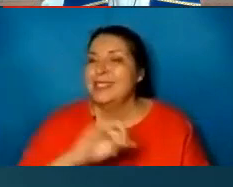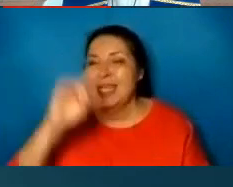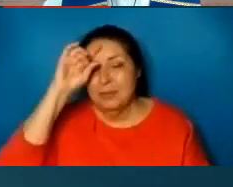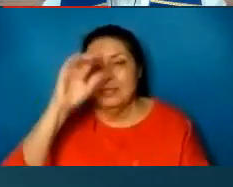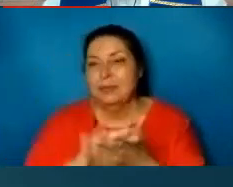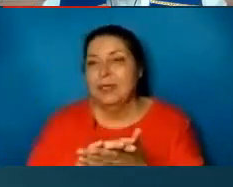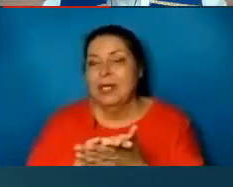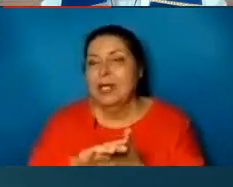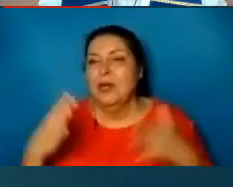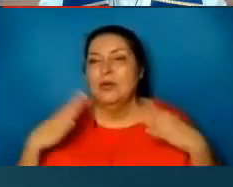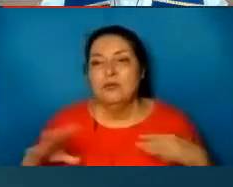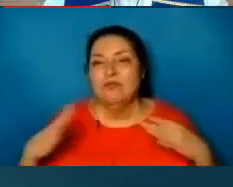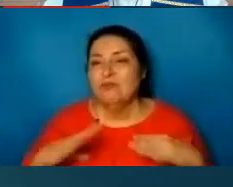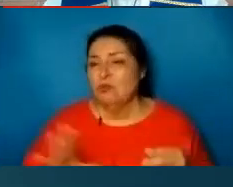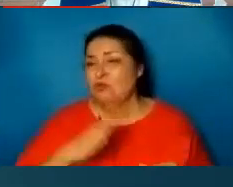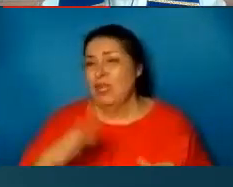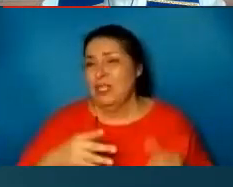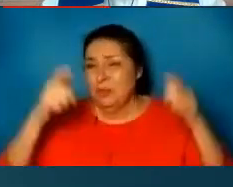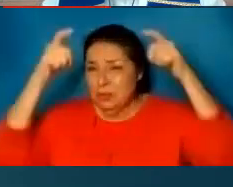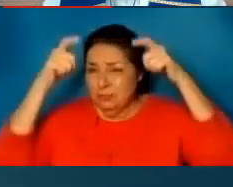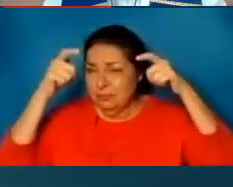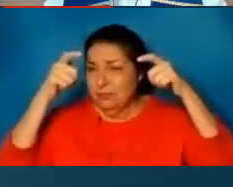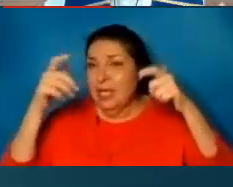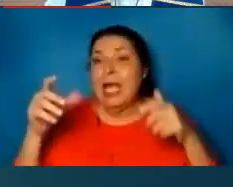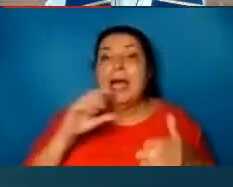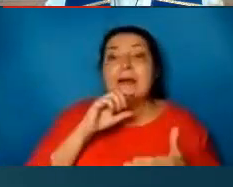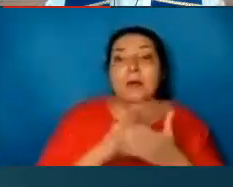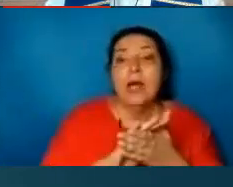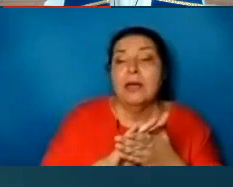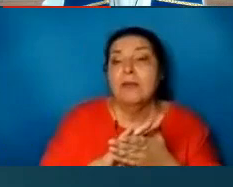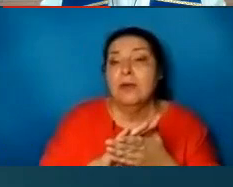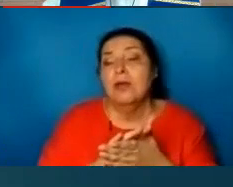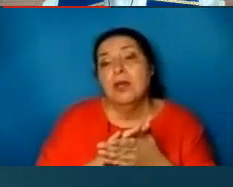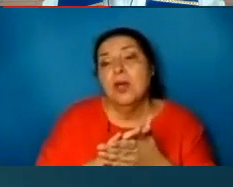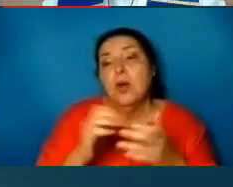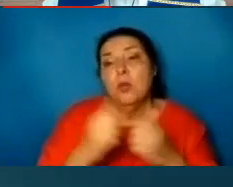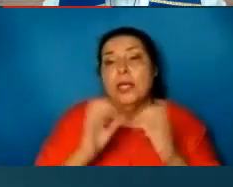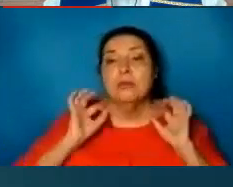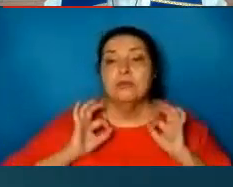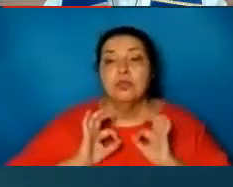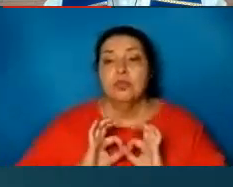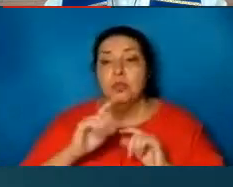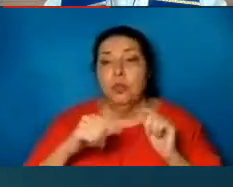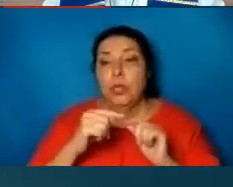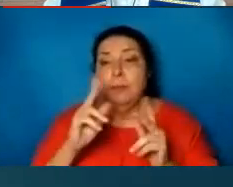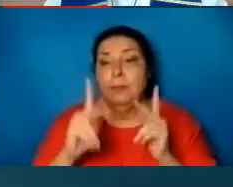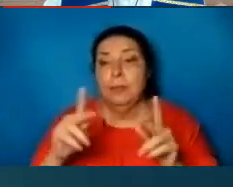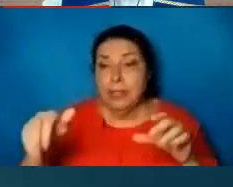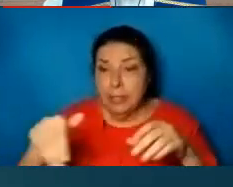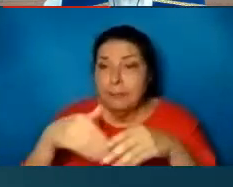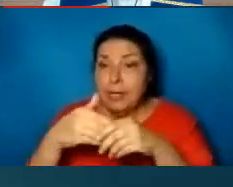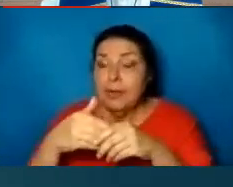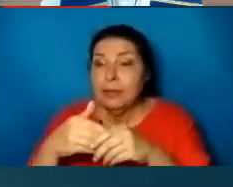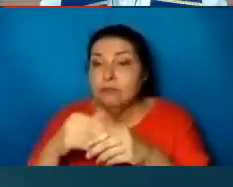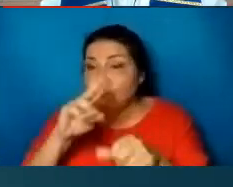priest with a beautiful headdress and a bride adorns herself with her jewels. When people get married, they are